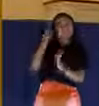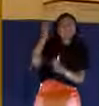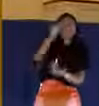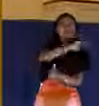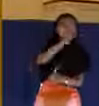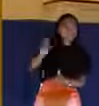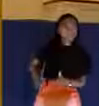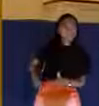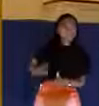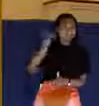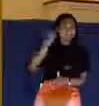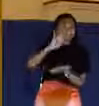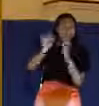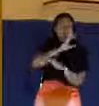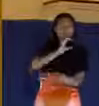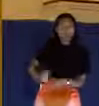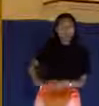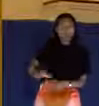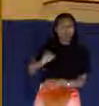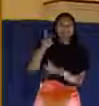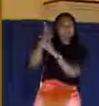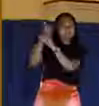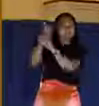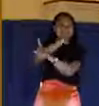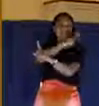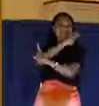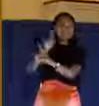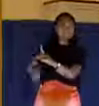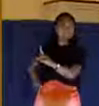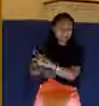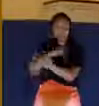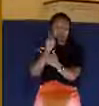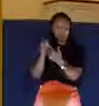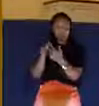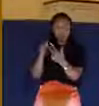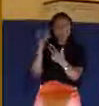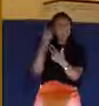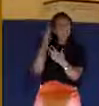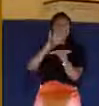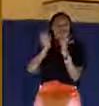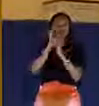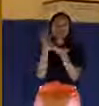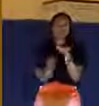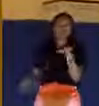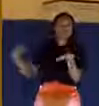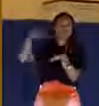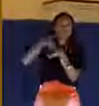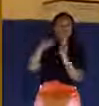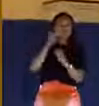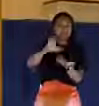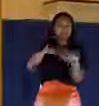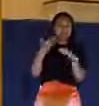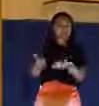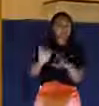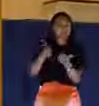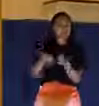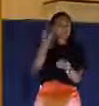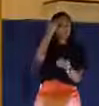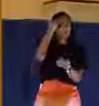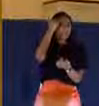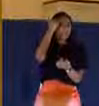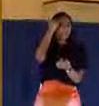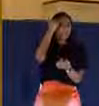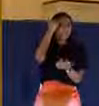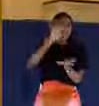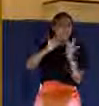knows Jesus is a King and he knows that Jesus is going to resurrect from the dead. You say, why do you say that? Well, because Jesus couldn't help this man